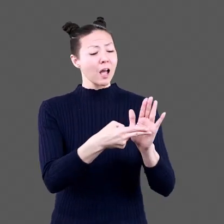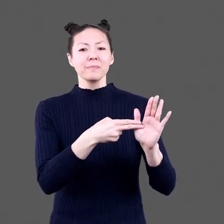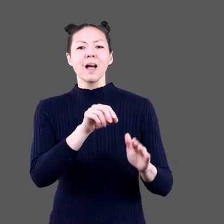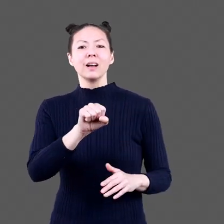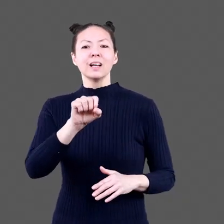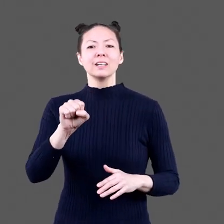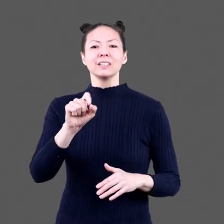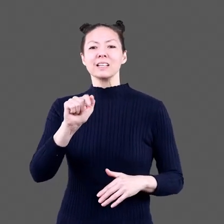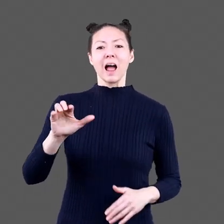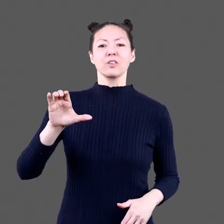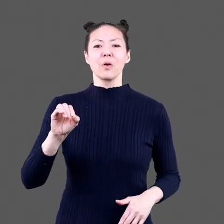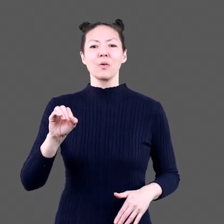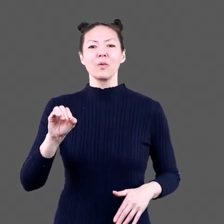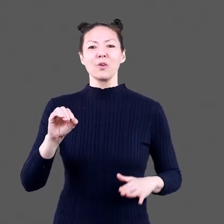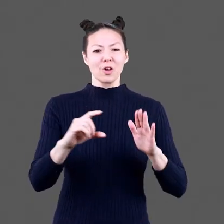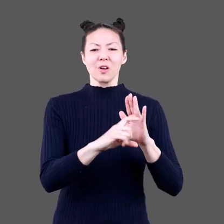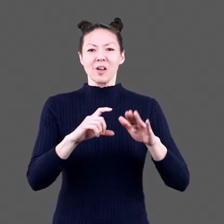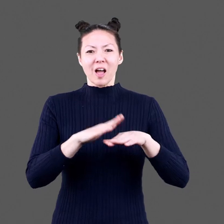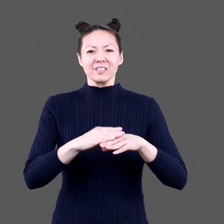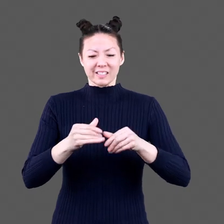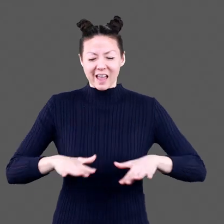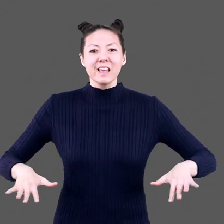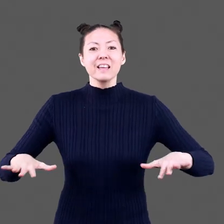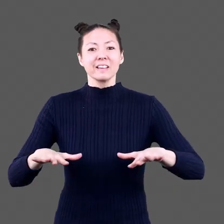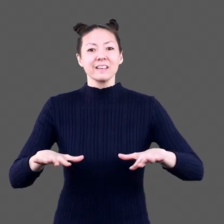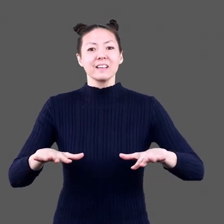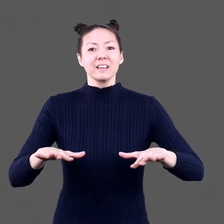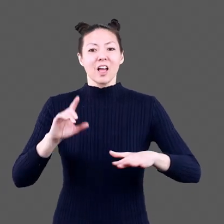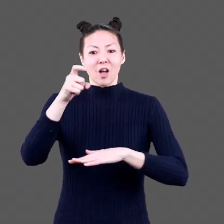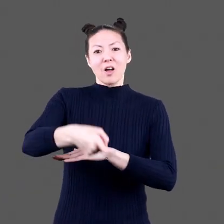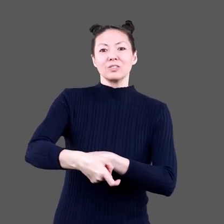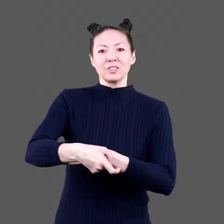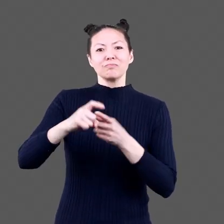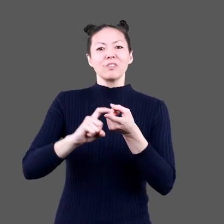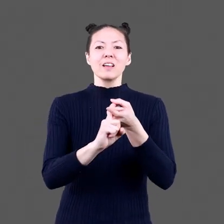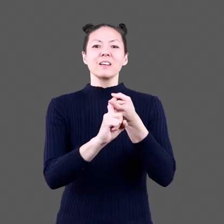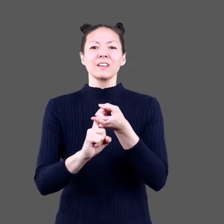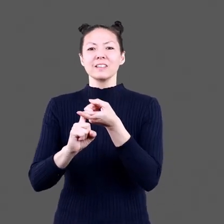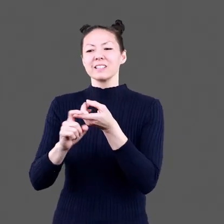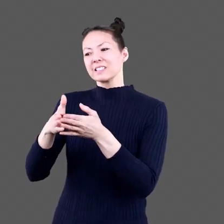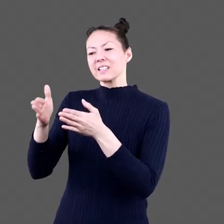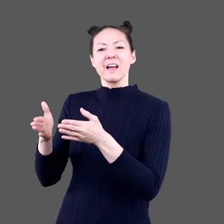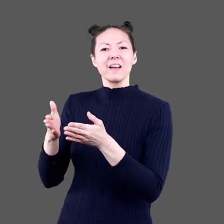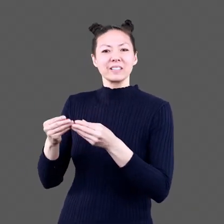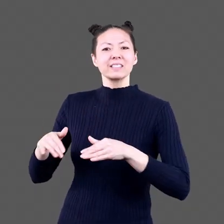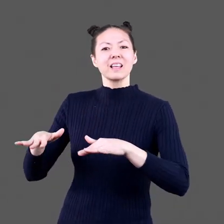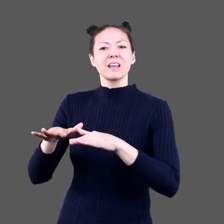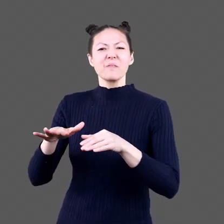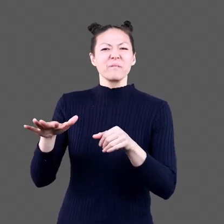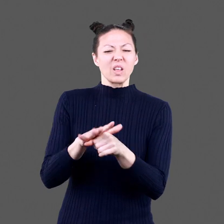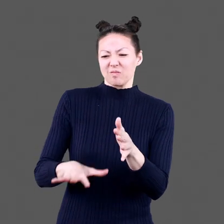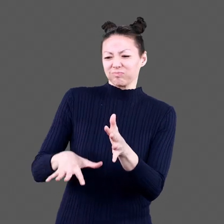A boat named the SS Taco rests on the sand near a house An anchor hangs from its side to the sand